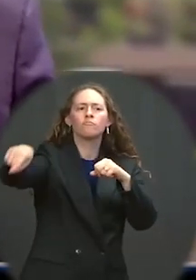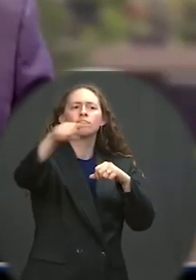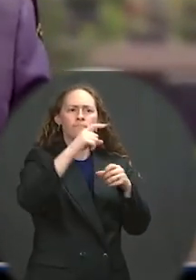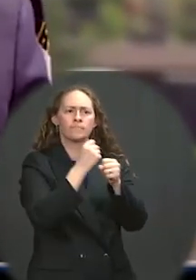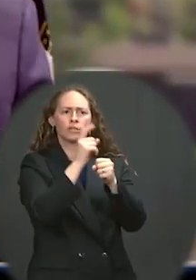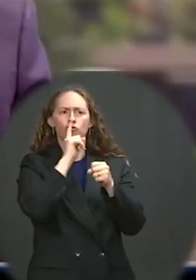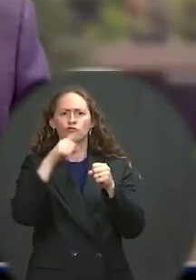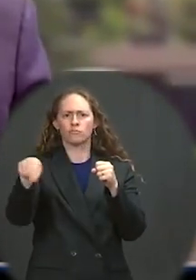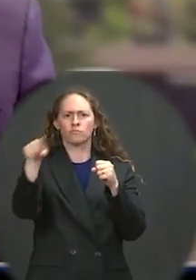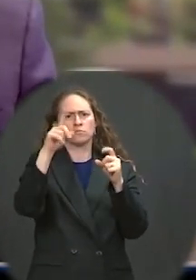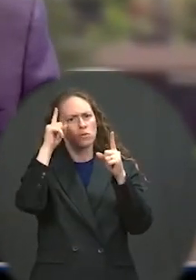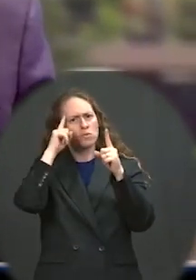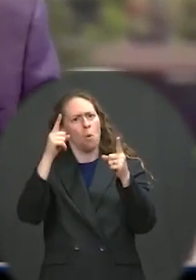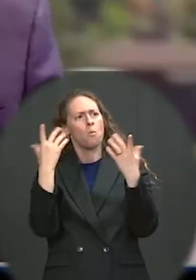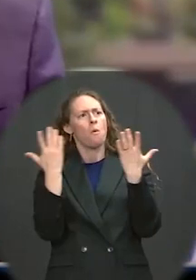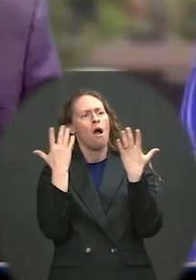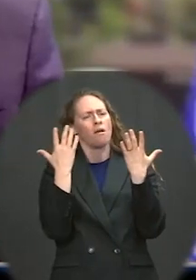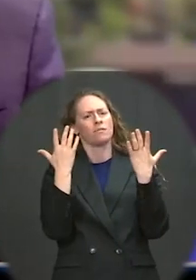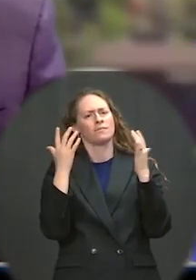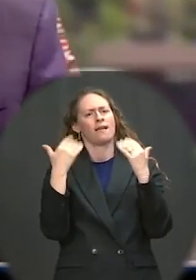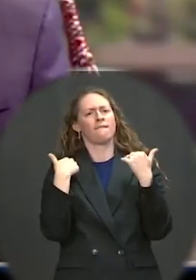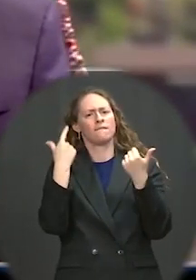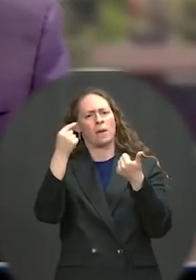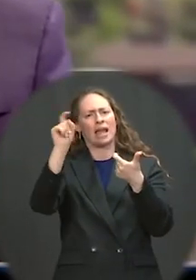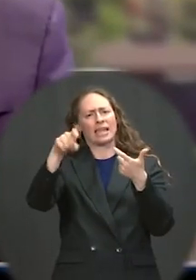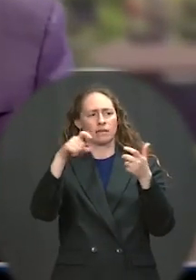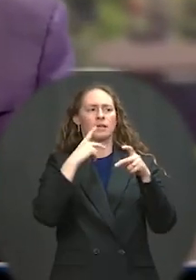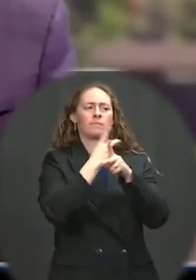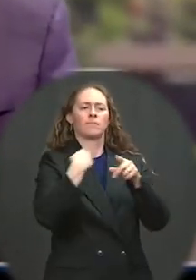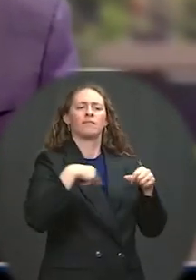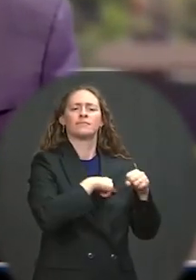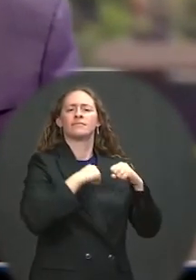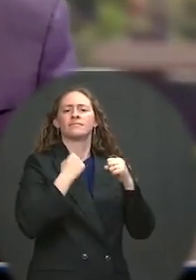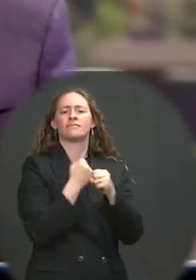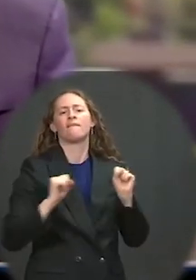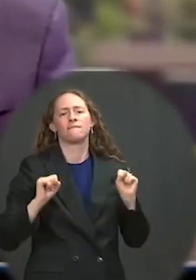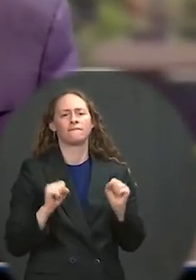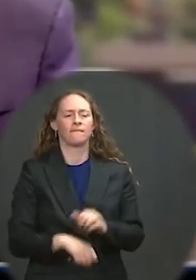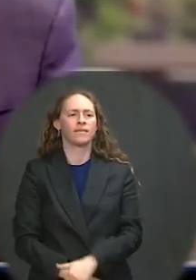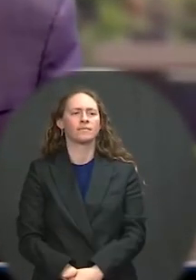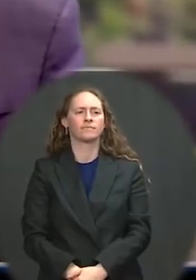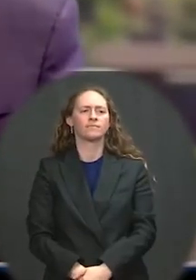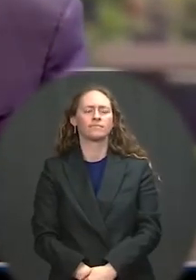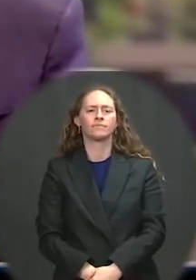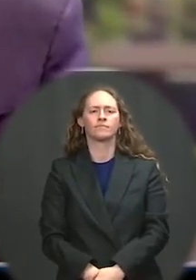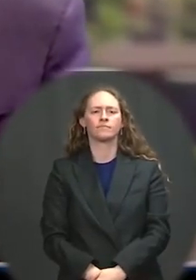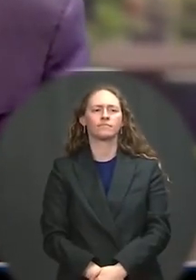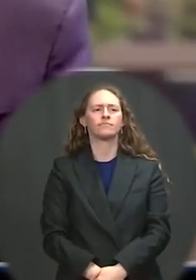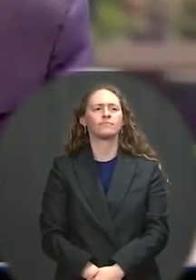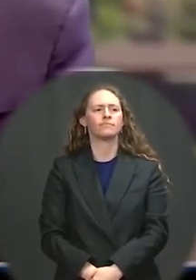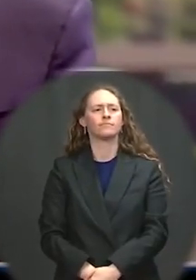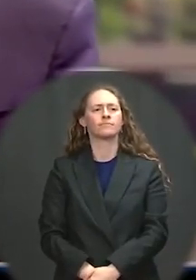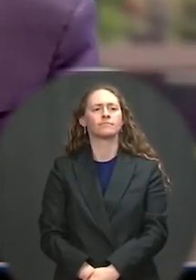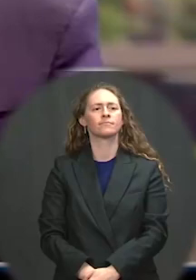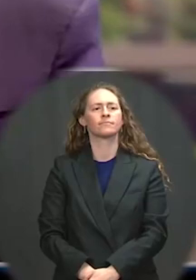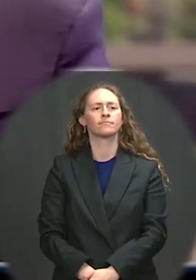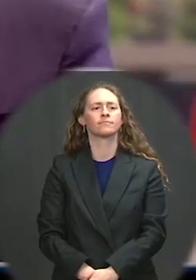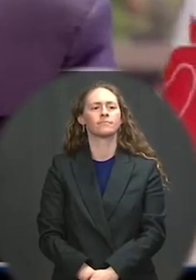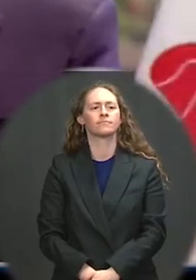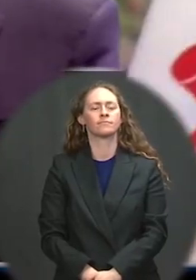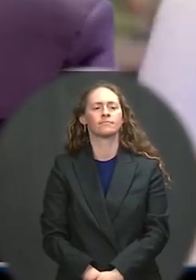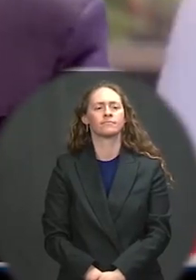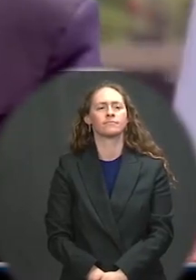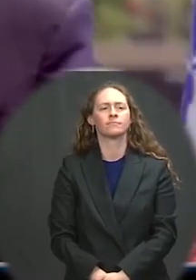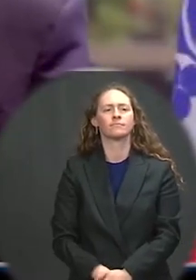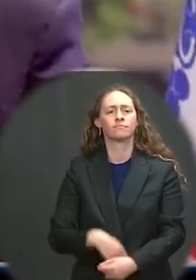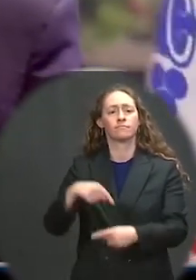For decades, the United States has underwritten international maritime security. We and our partners have